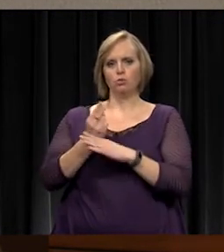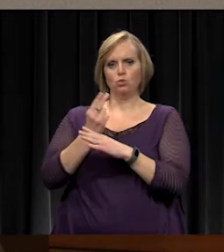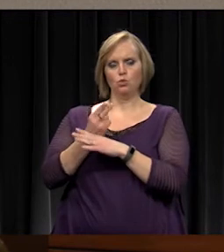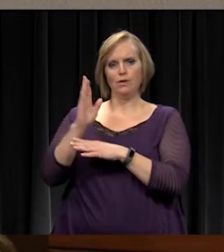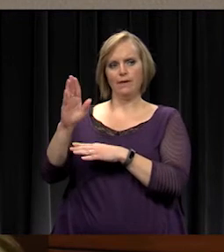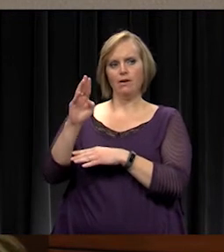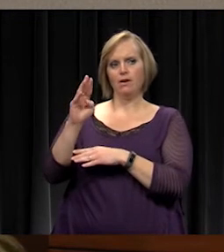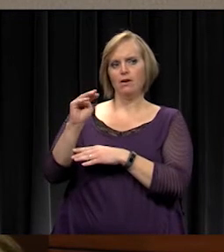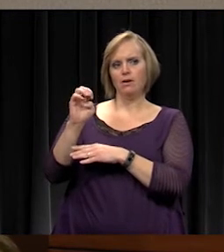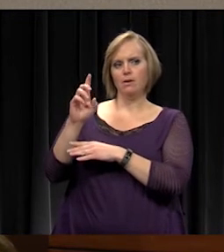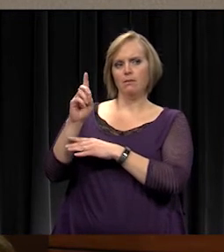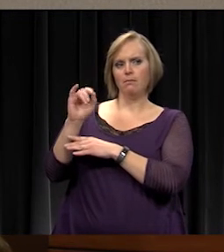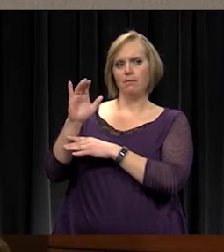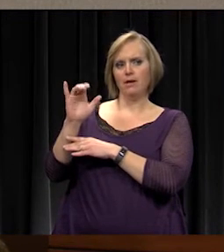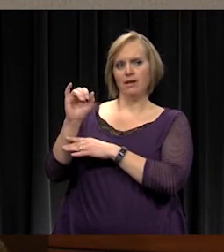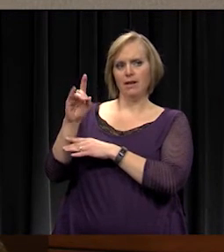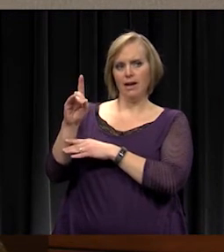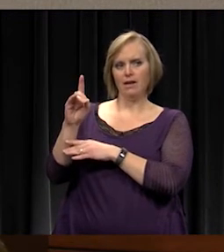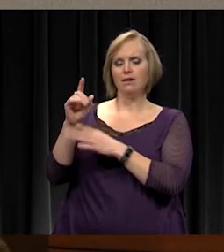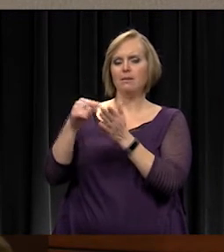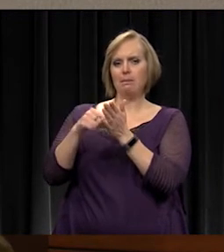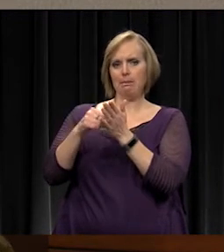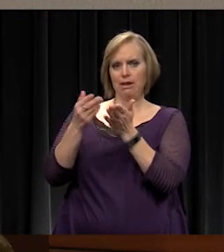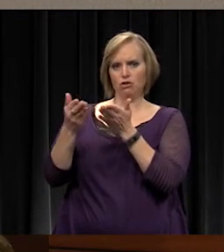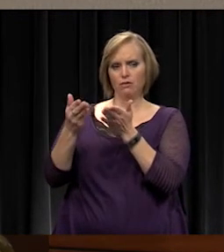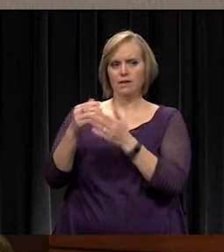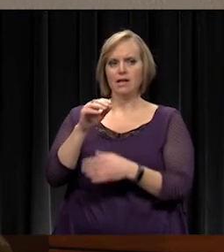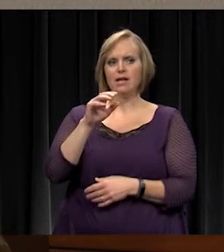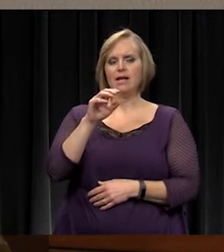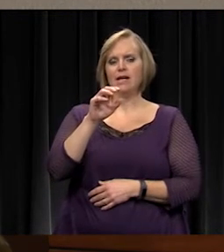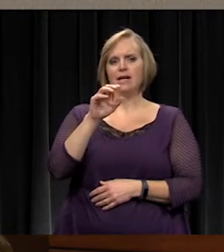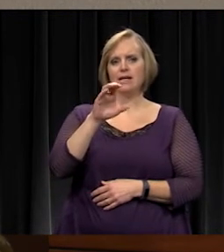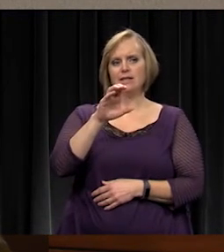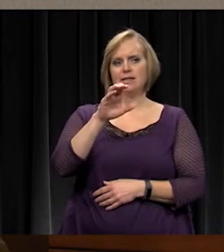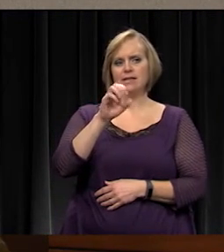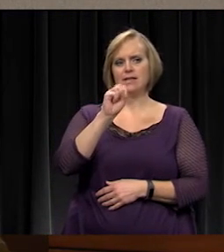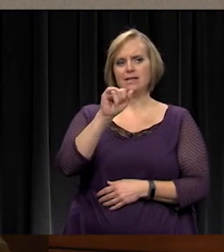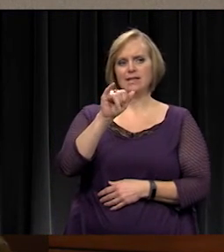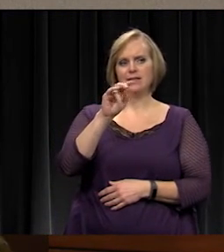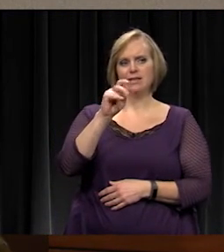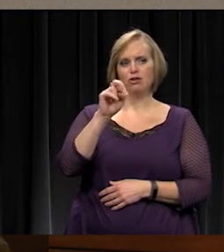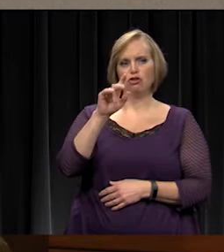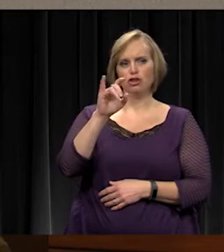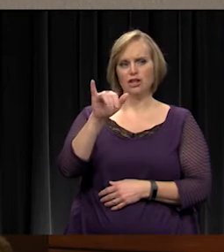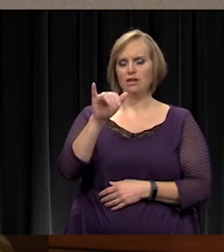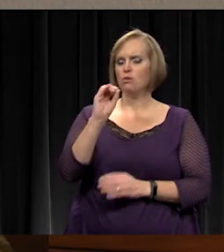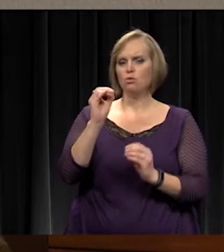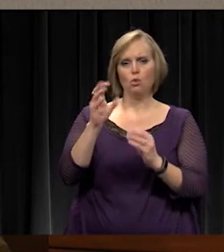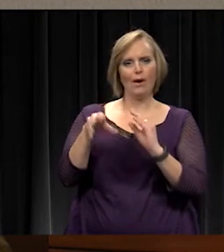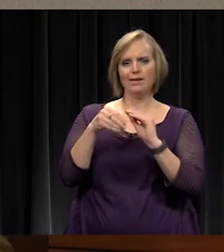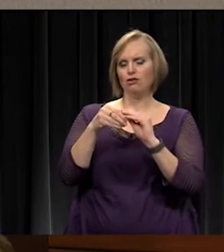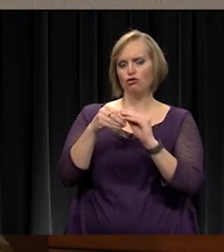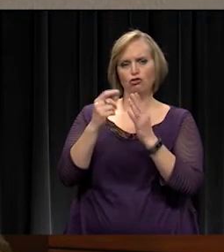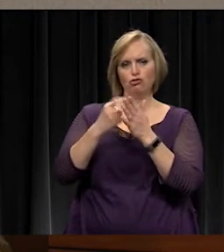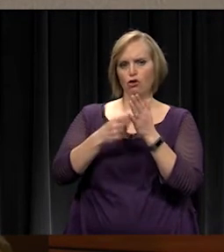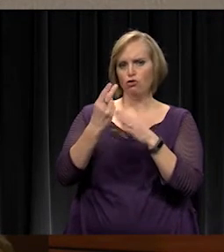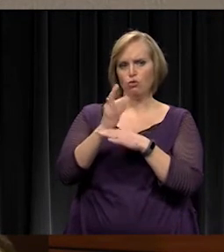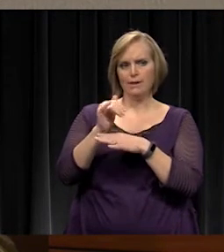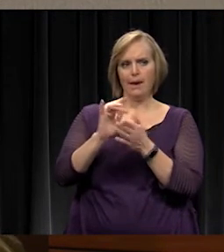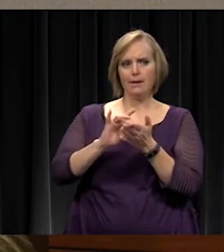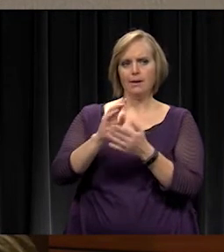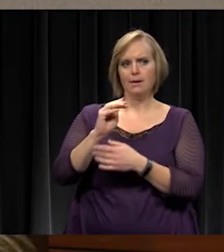Medicaid billing service. And Synergy, there is no additional charge to use that Medicaid billing service. Their product